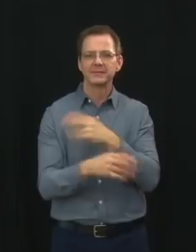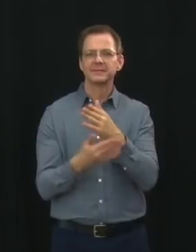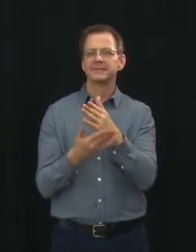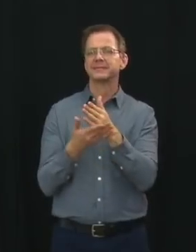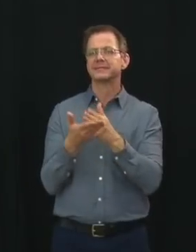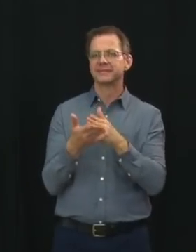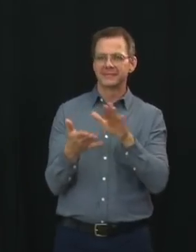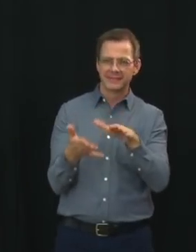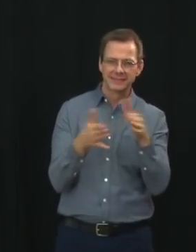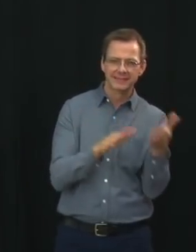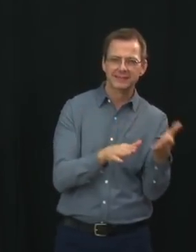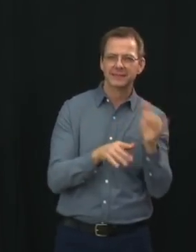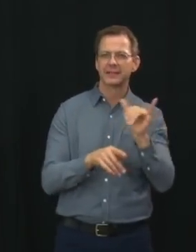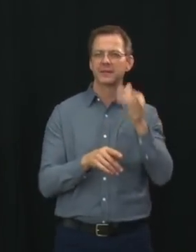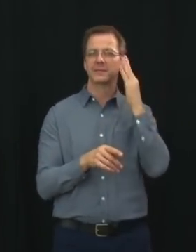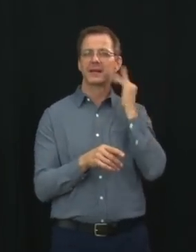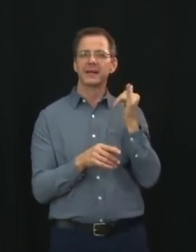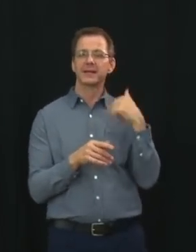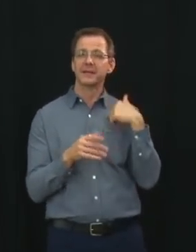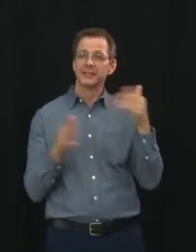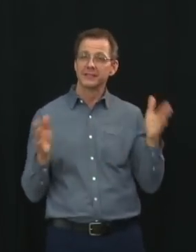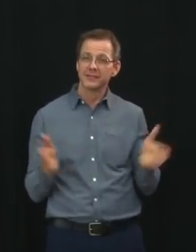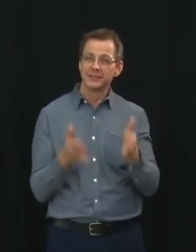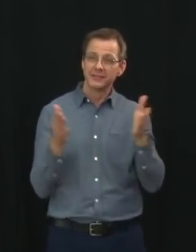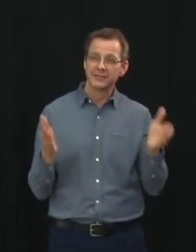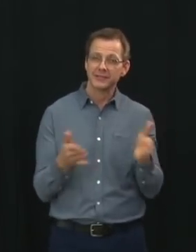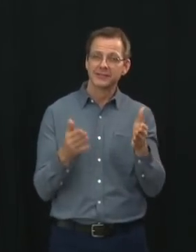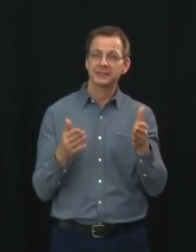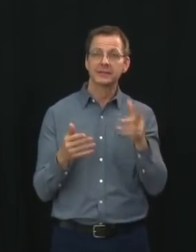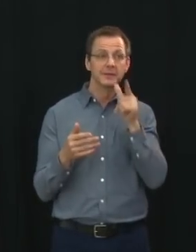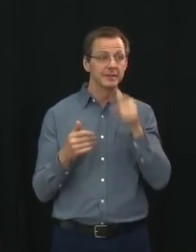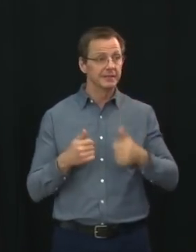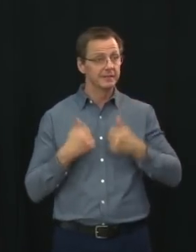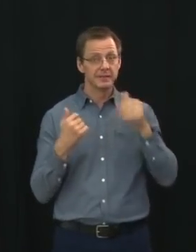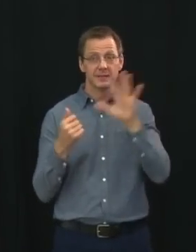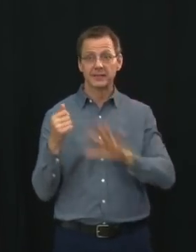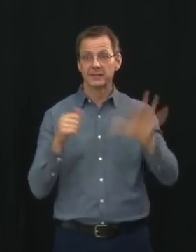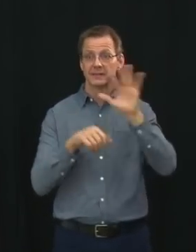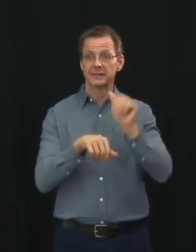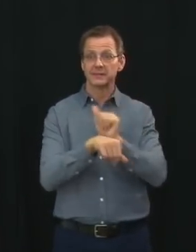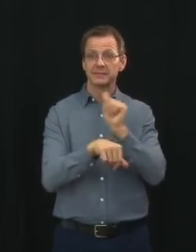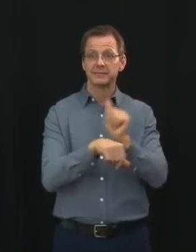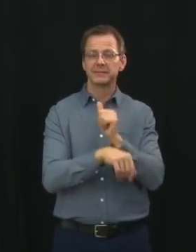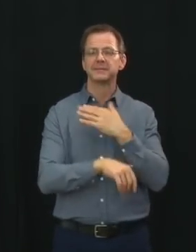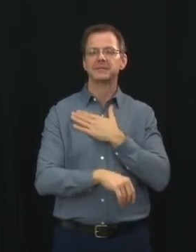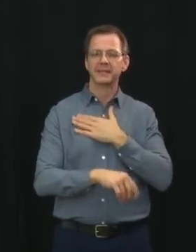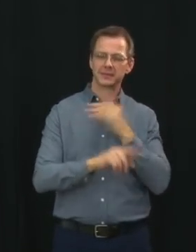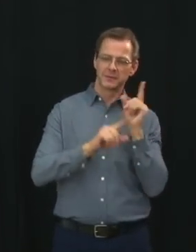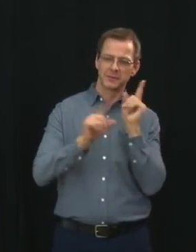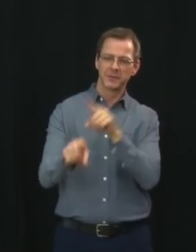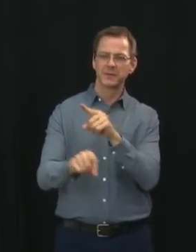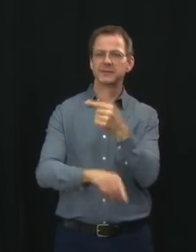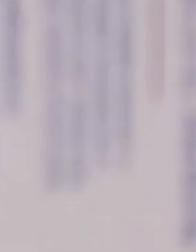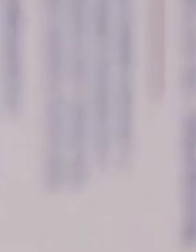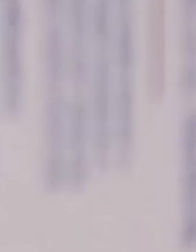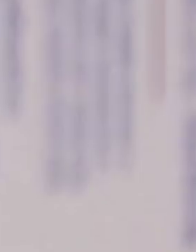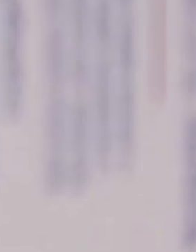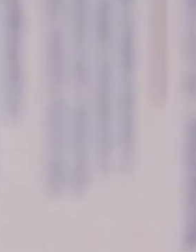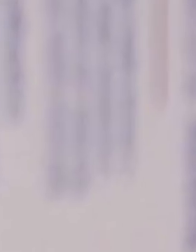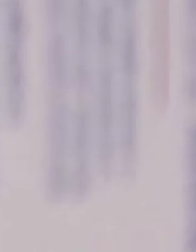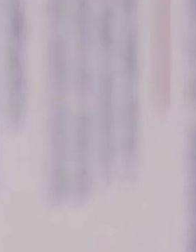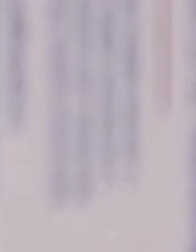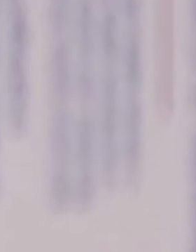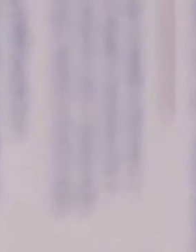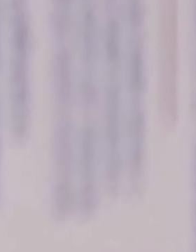suit their unique situation and risk tolerance, and invest in treatments like Paxlovid. As you may